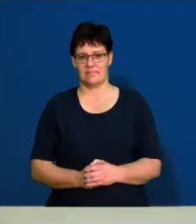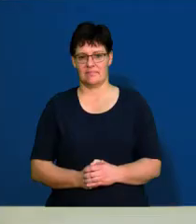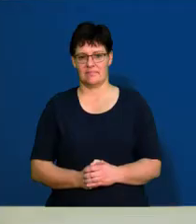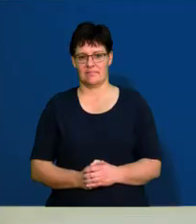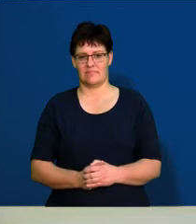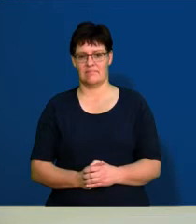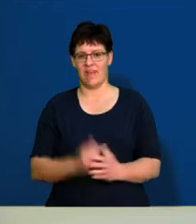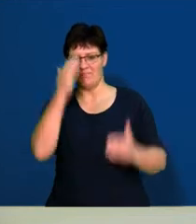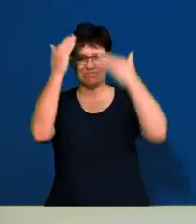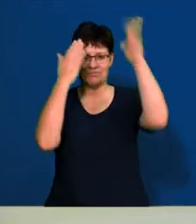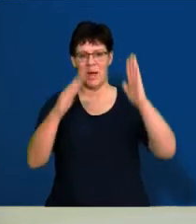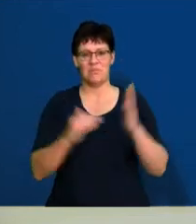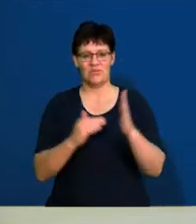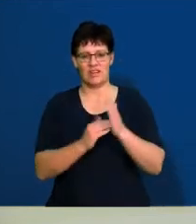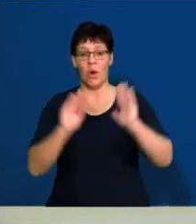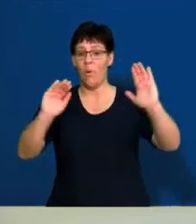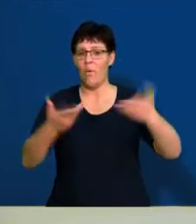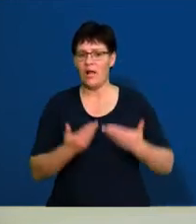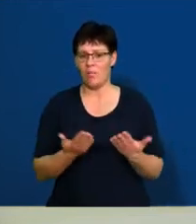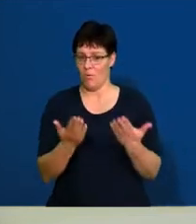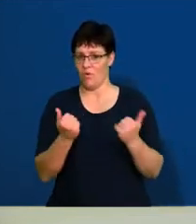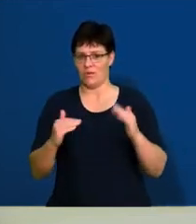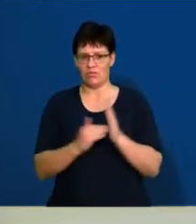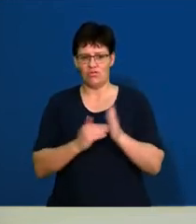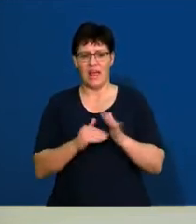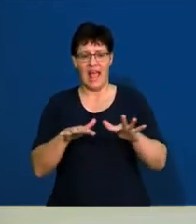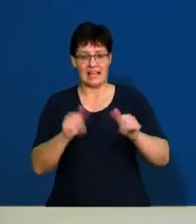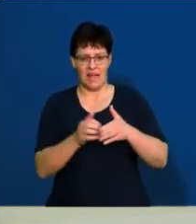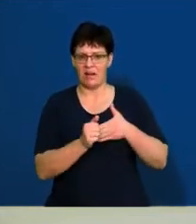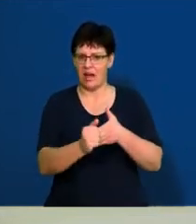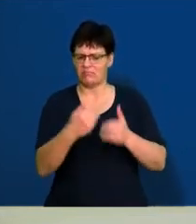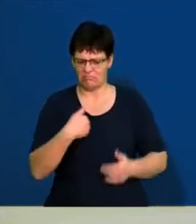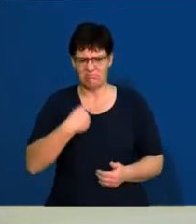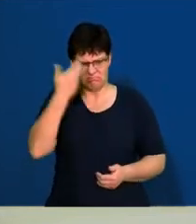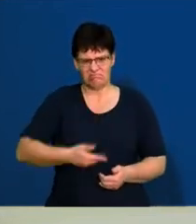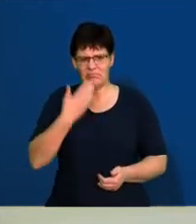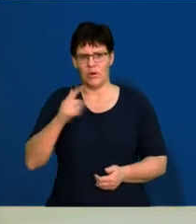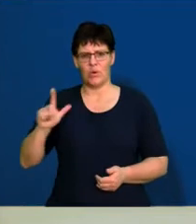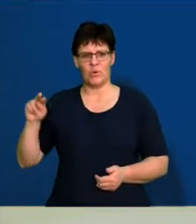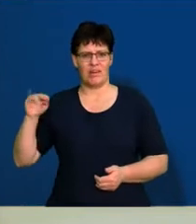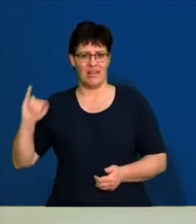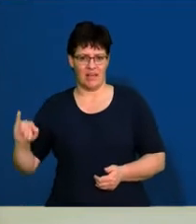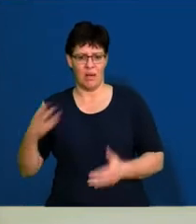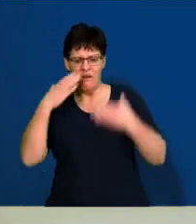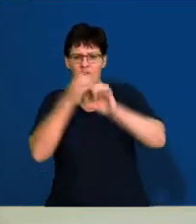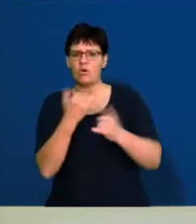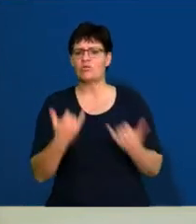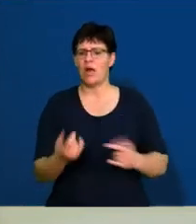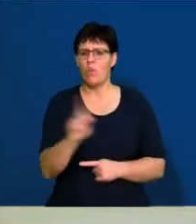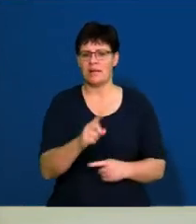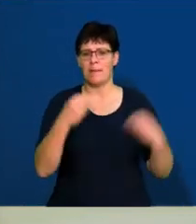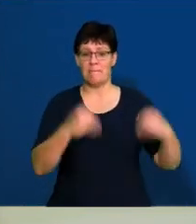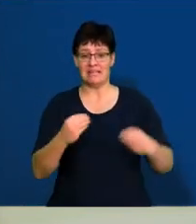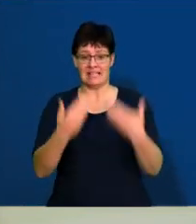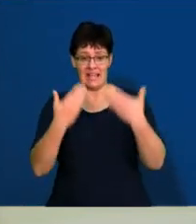We'll next Hello Matrix and welcome to Was a Matrix exam guide. My name is Luni and today we'll be focusing on your business